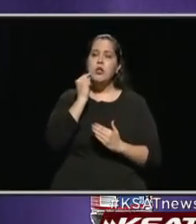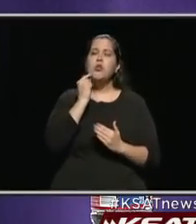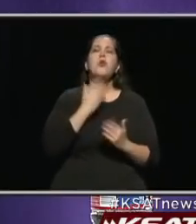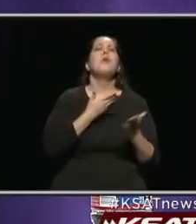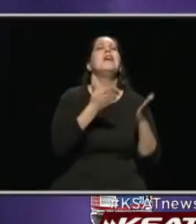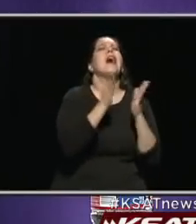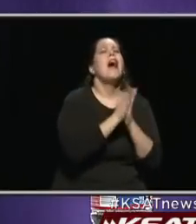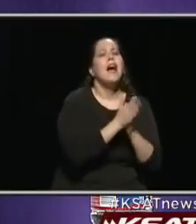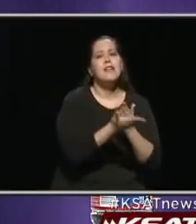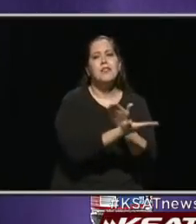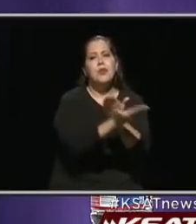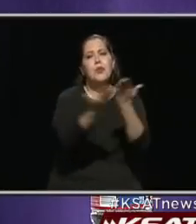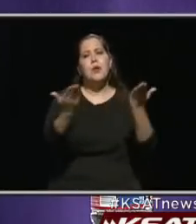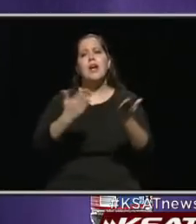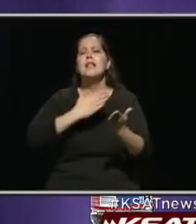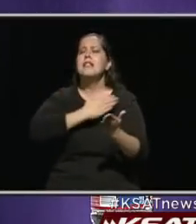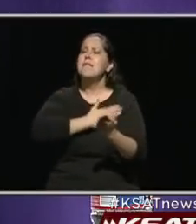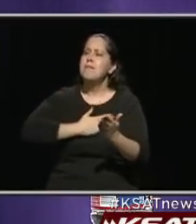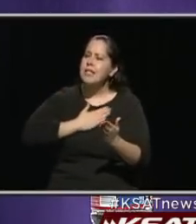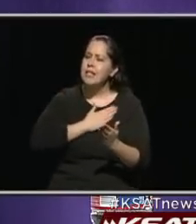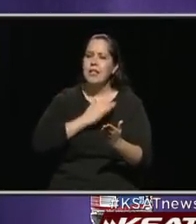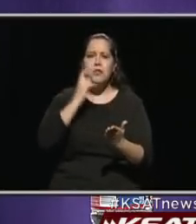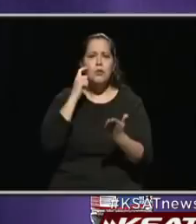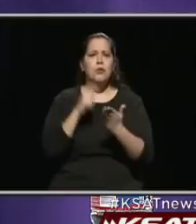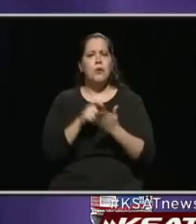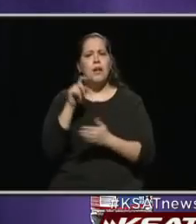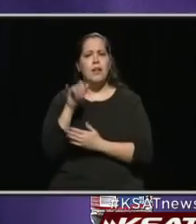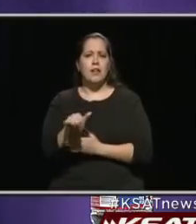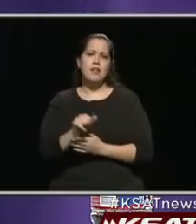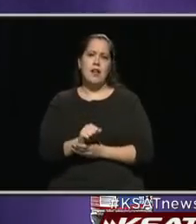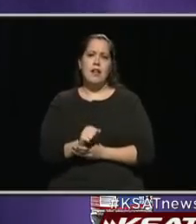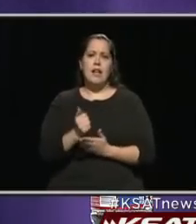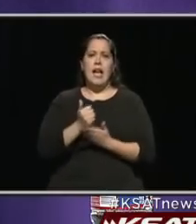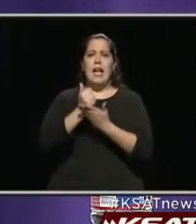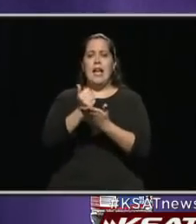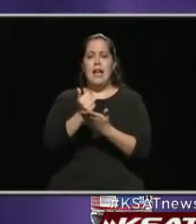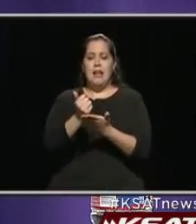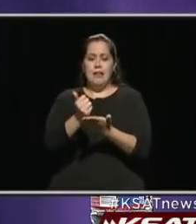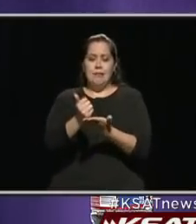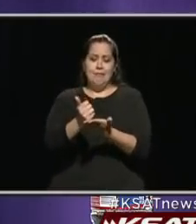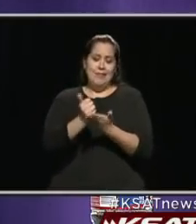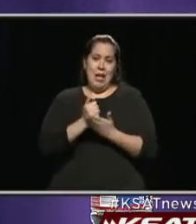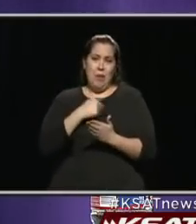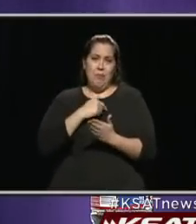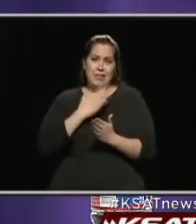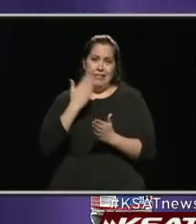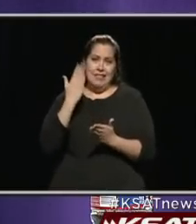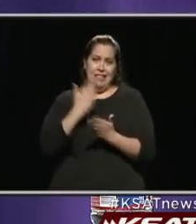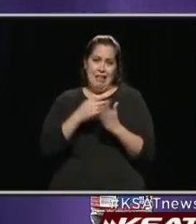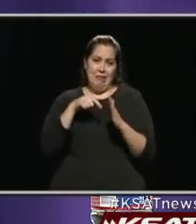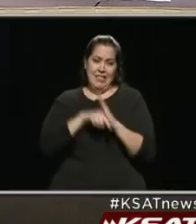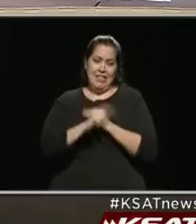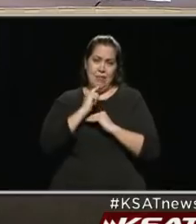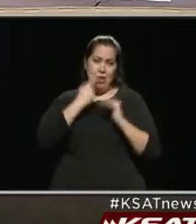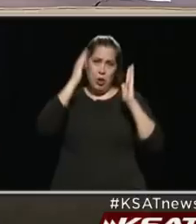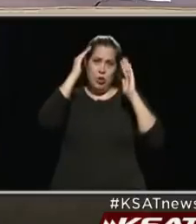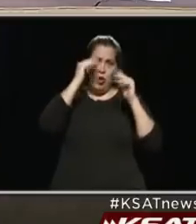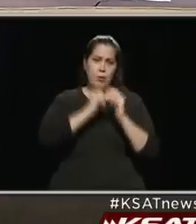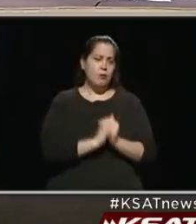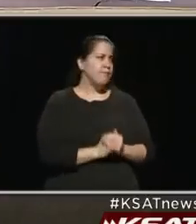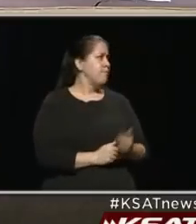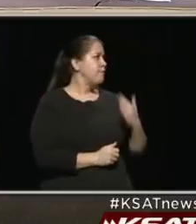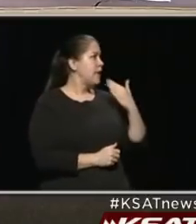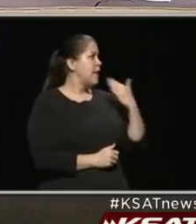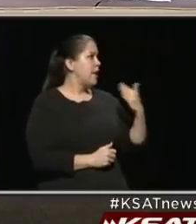to please recognize that and to help us get out of this real deep trouble we're in right now. Yeah, thank you,